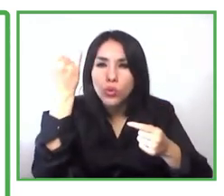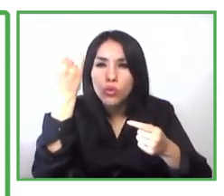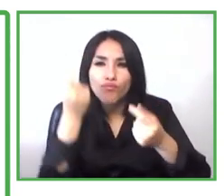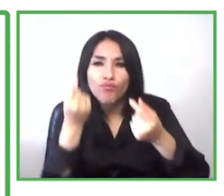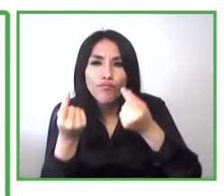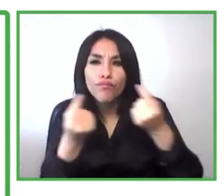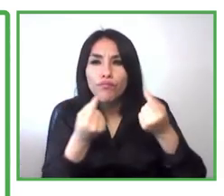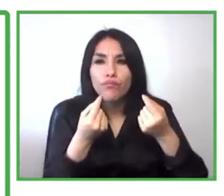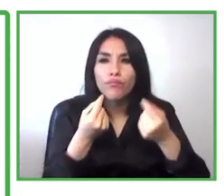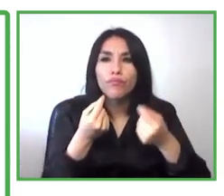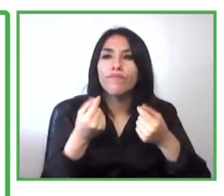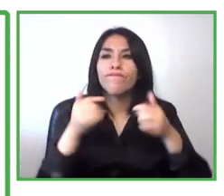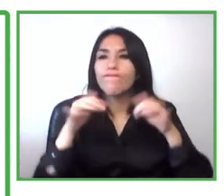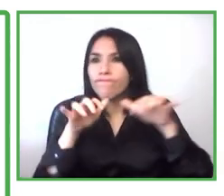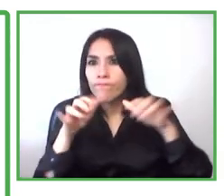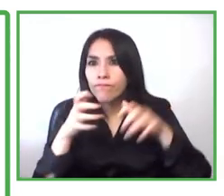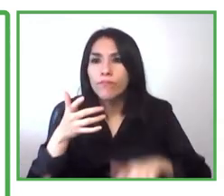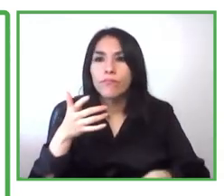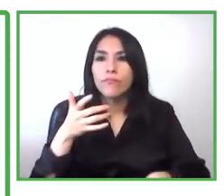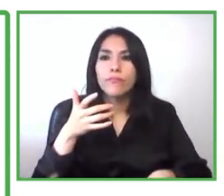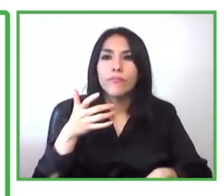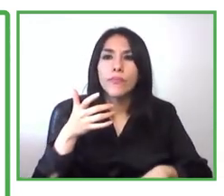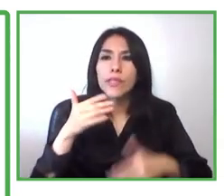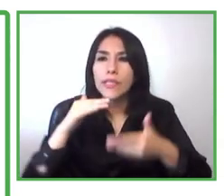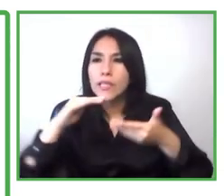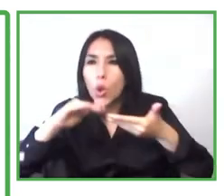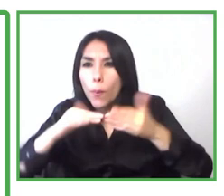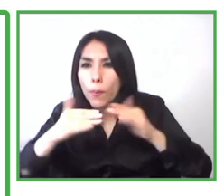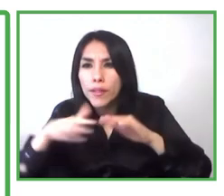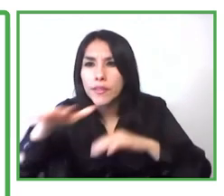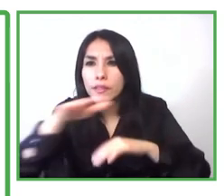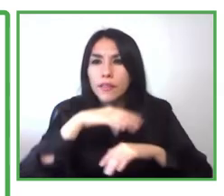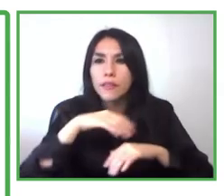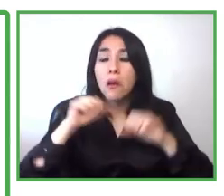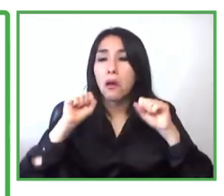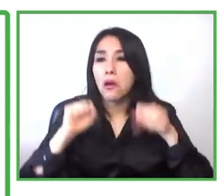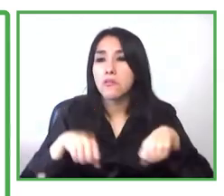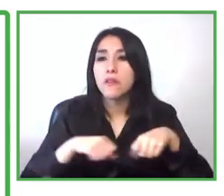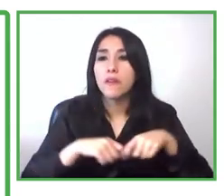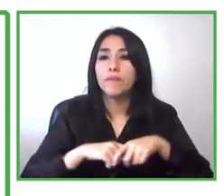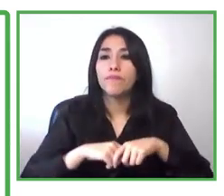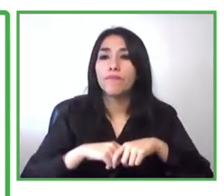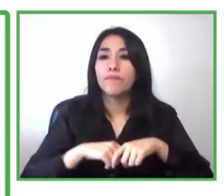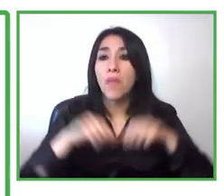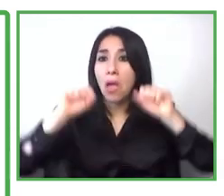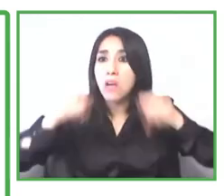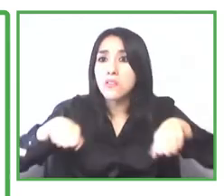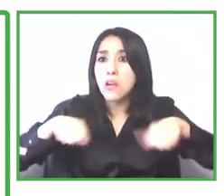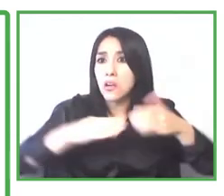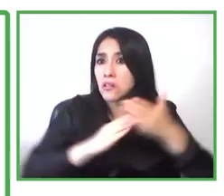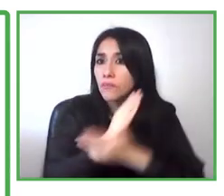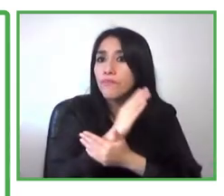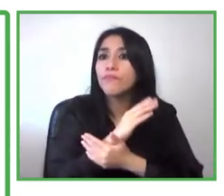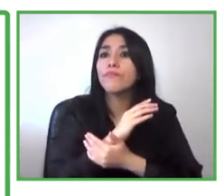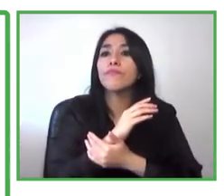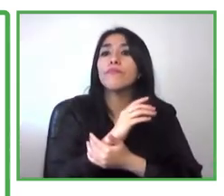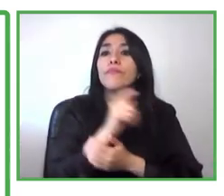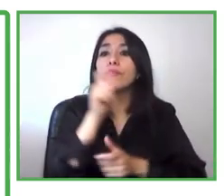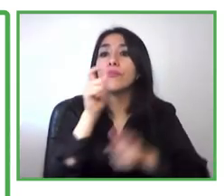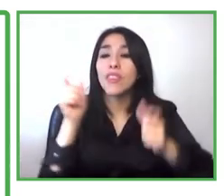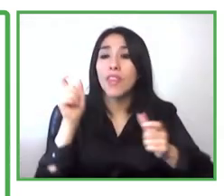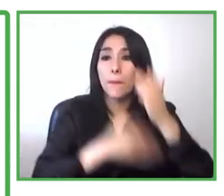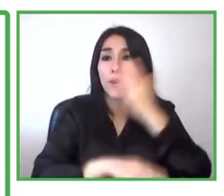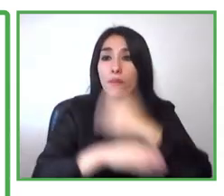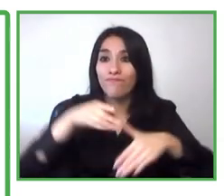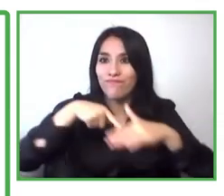can allow people with disability to access those opportunity and also create ones where they are not